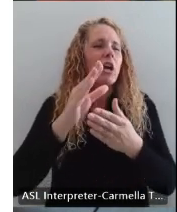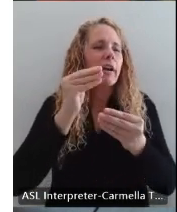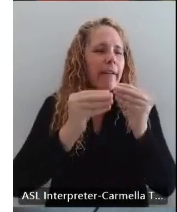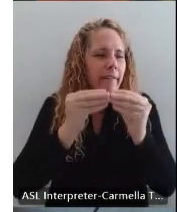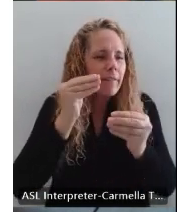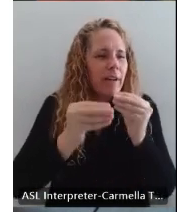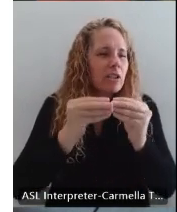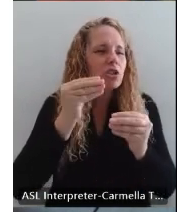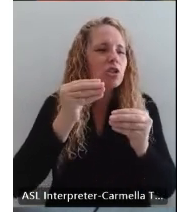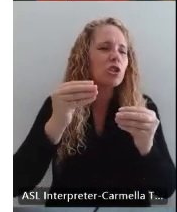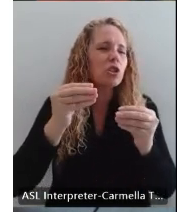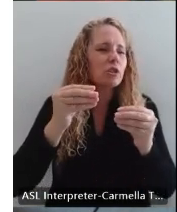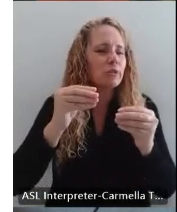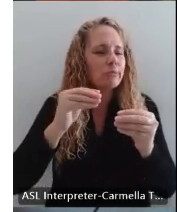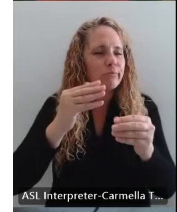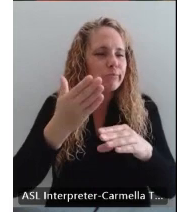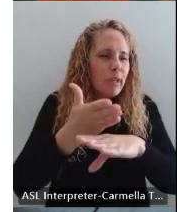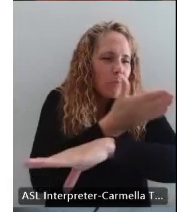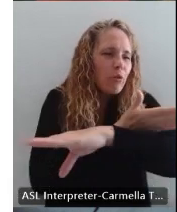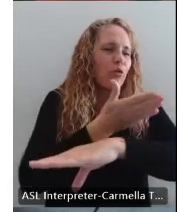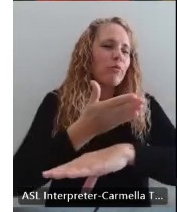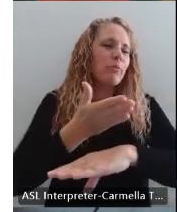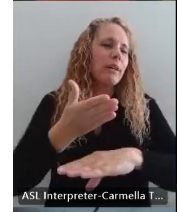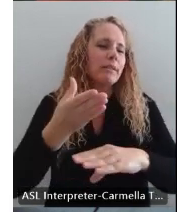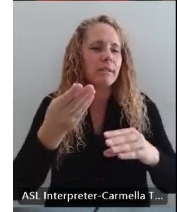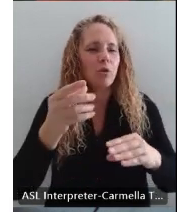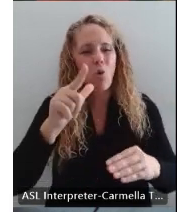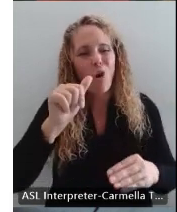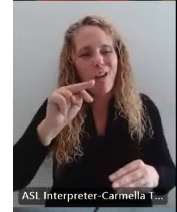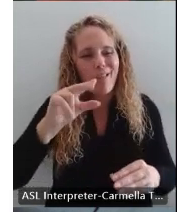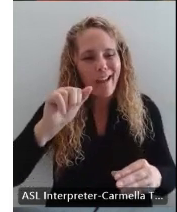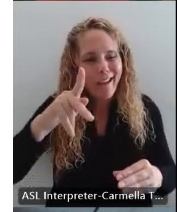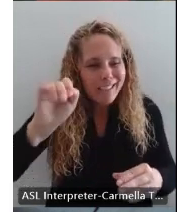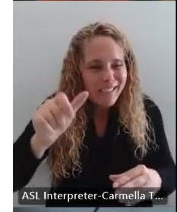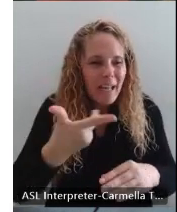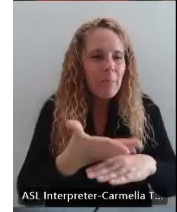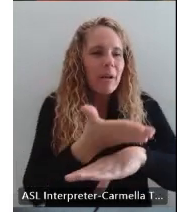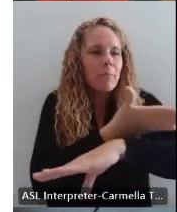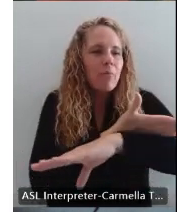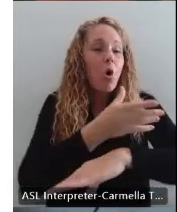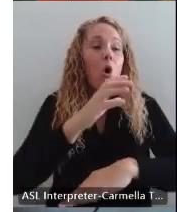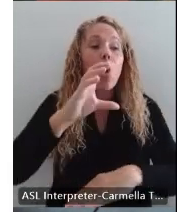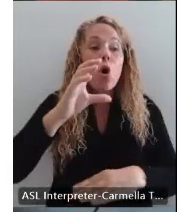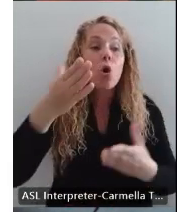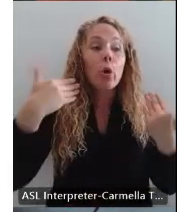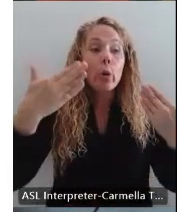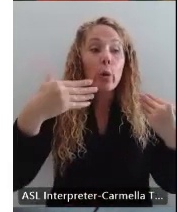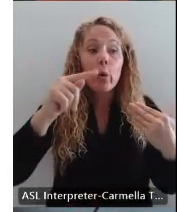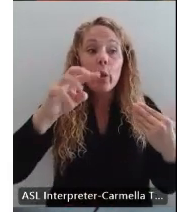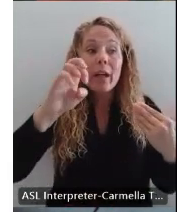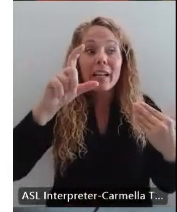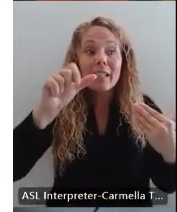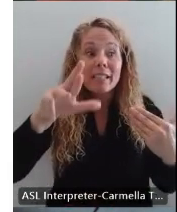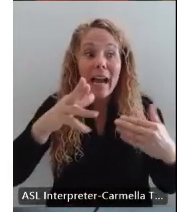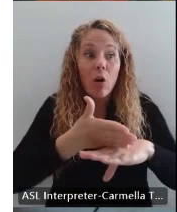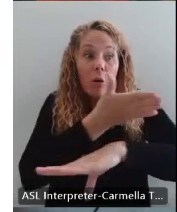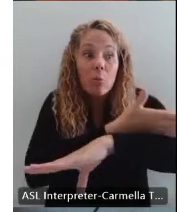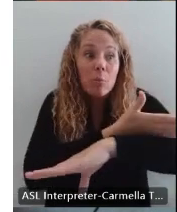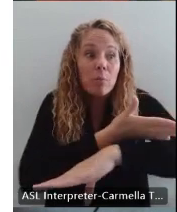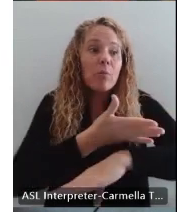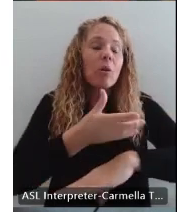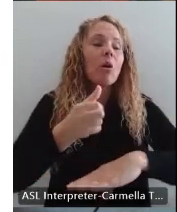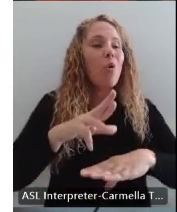landscaping and irrigation improvements, or let's say you have a cooling tower upgrade, or an industrial process